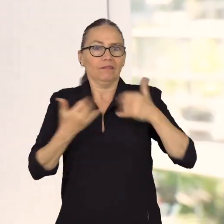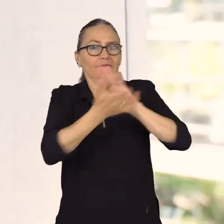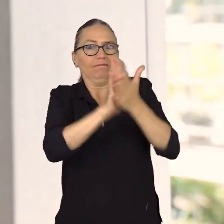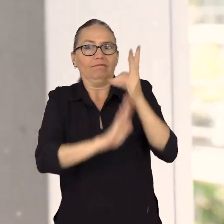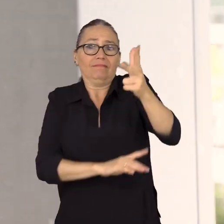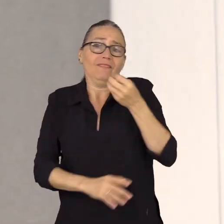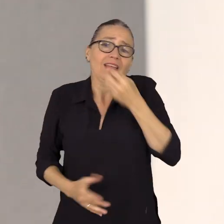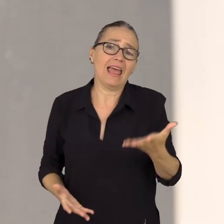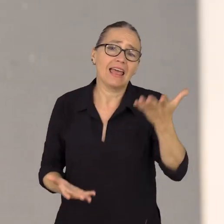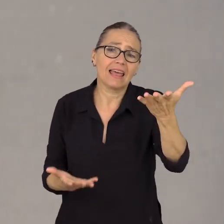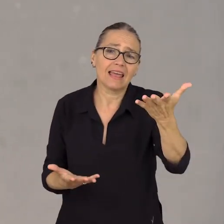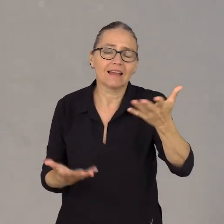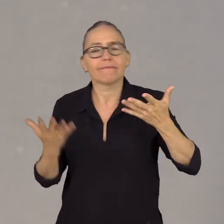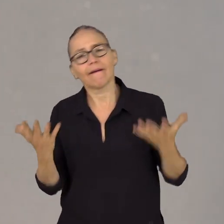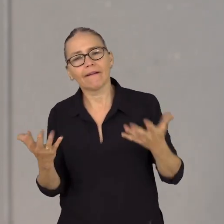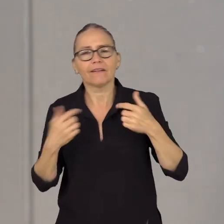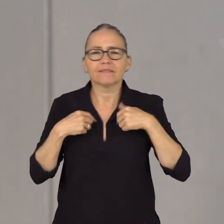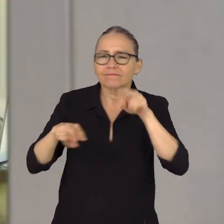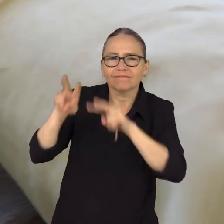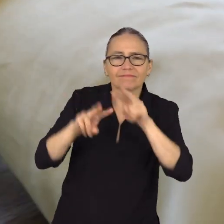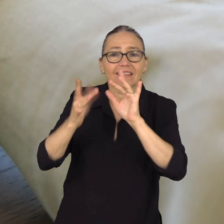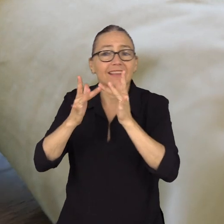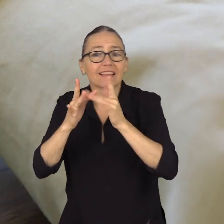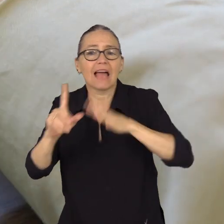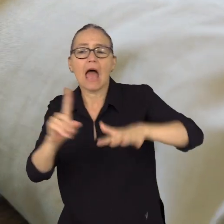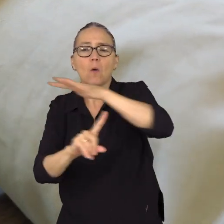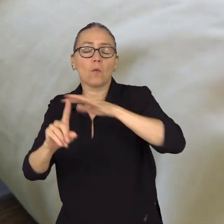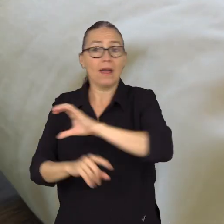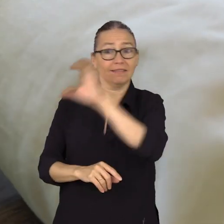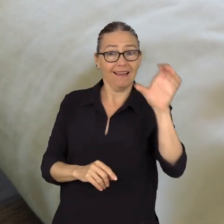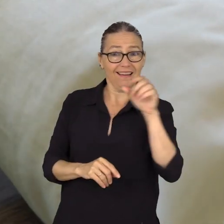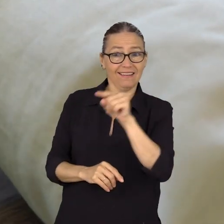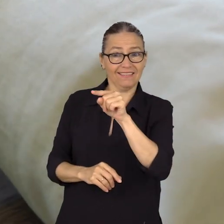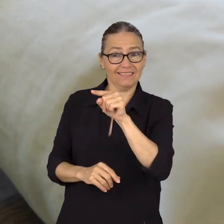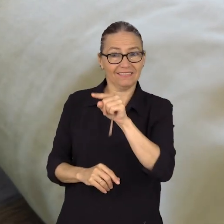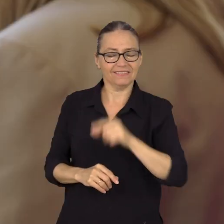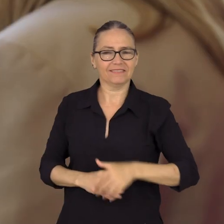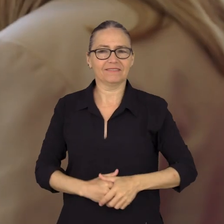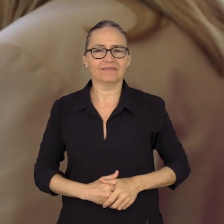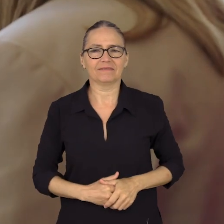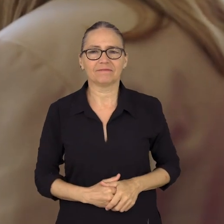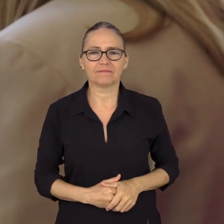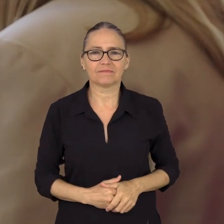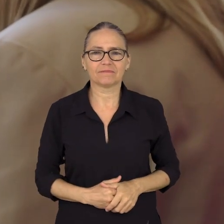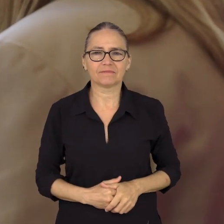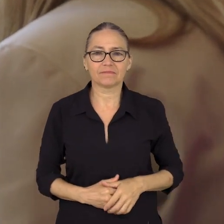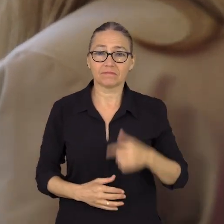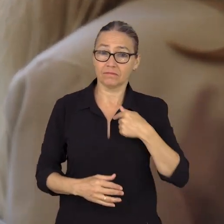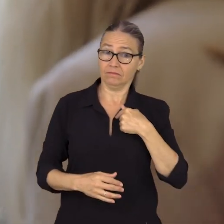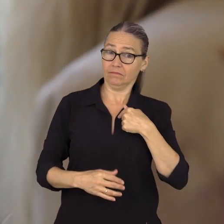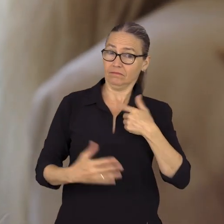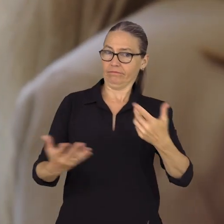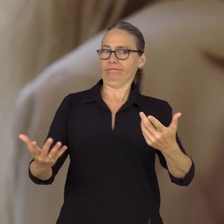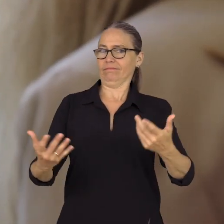themselves. So when I looked at Eco Canada's website, which I have been